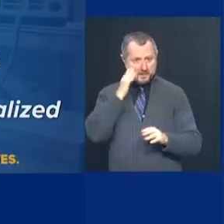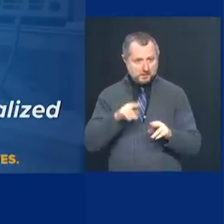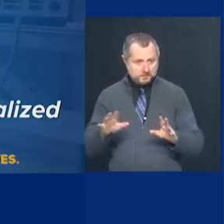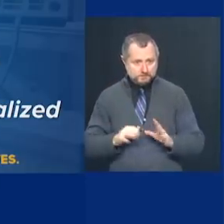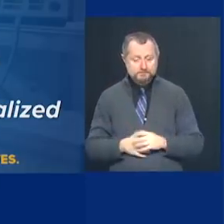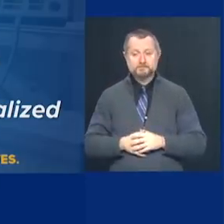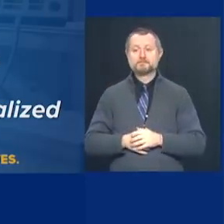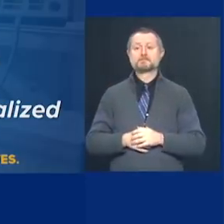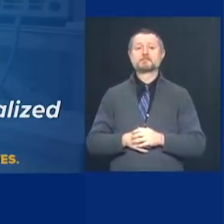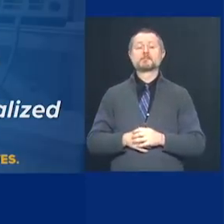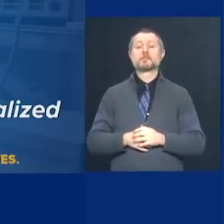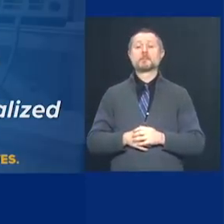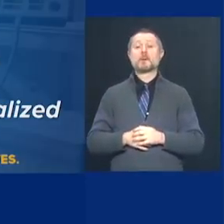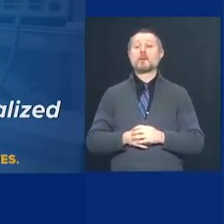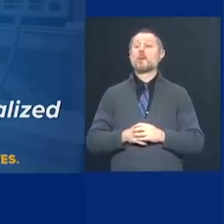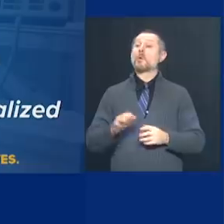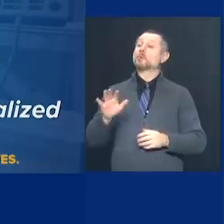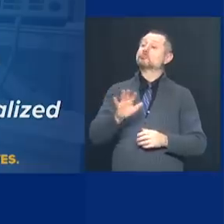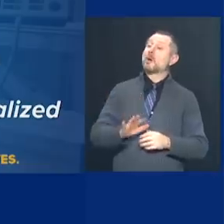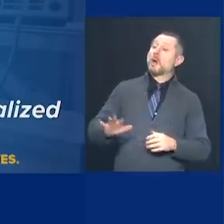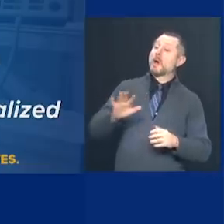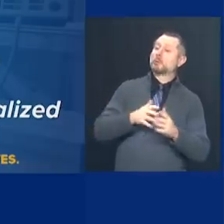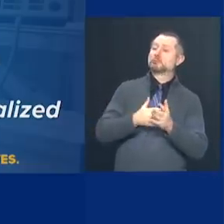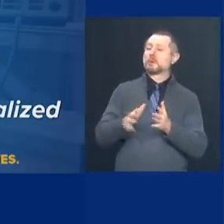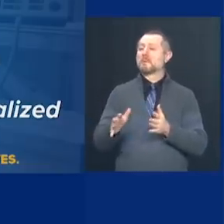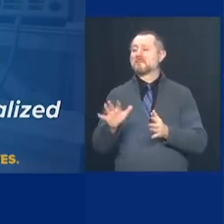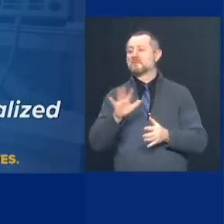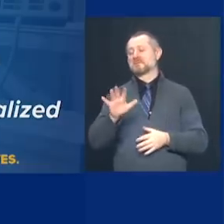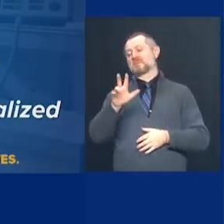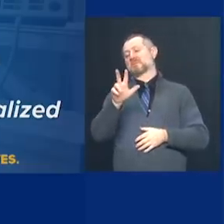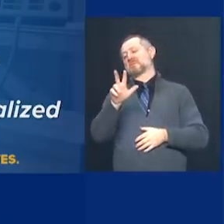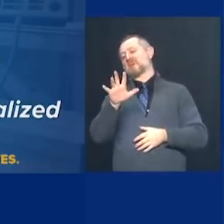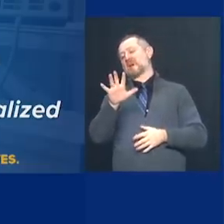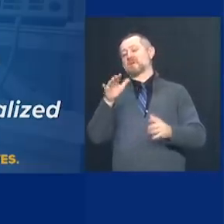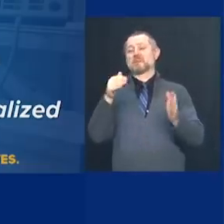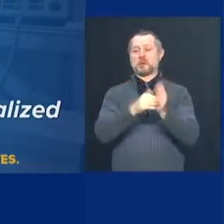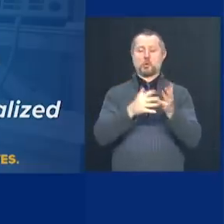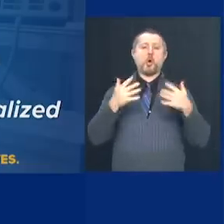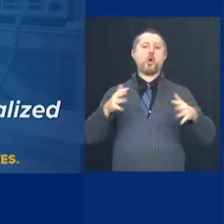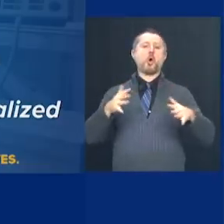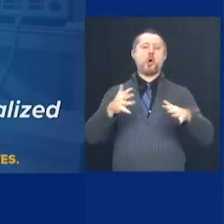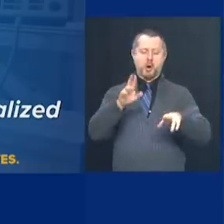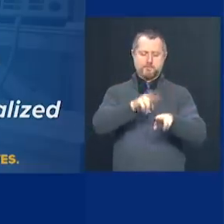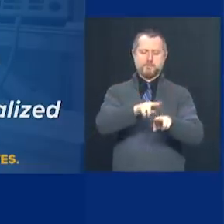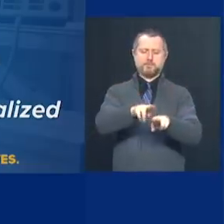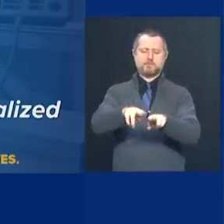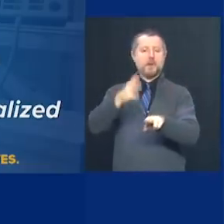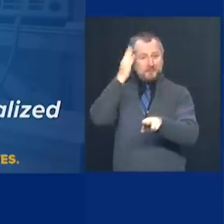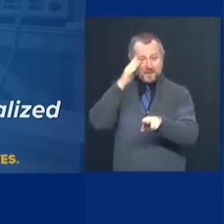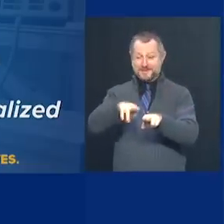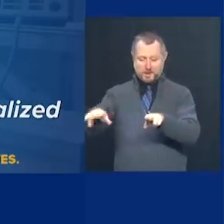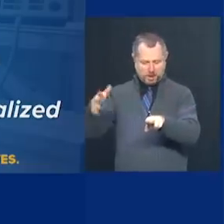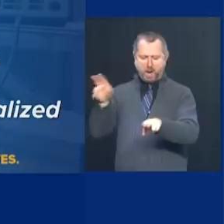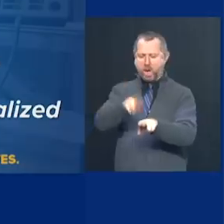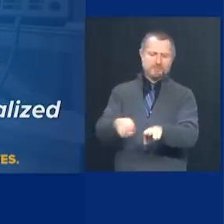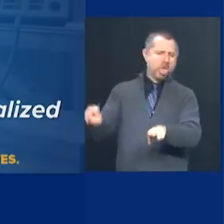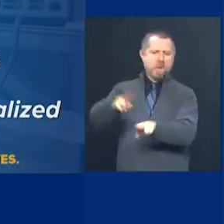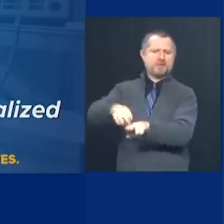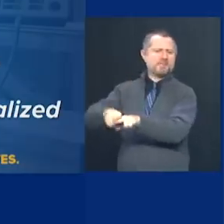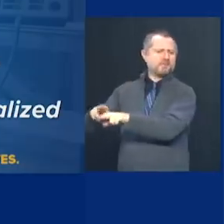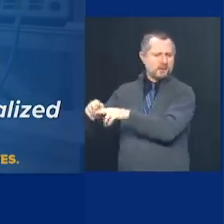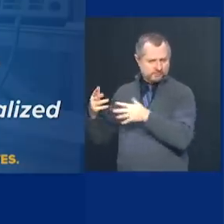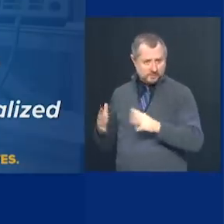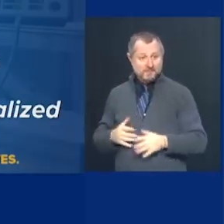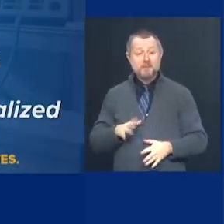Roughly 35,000 of those beds are now occupied. If you cancel elective